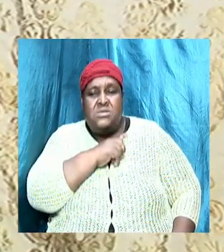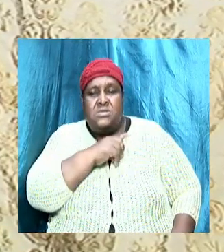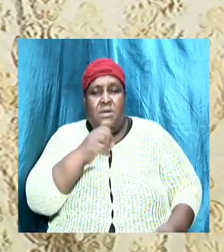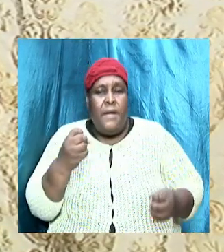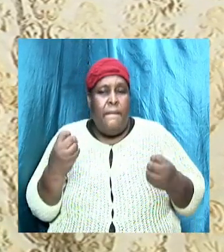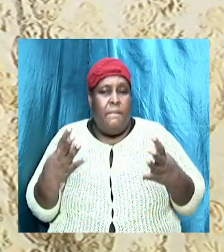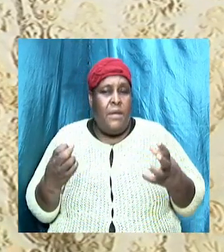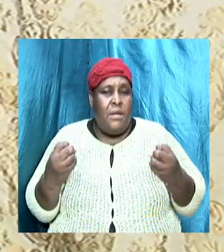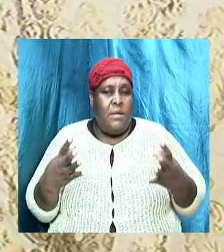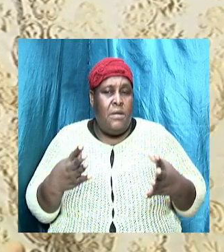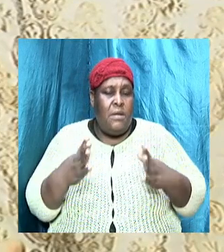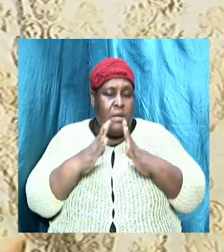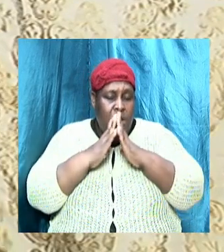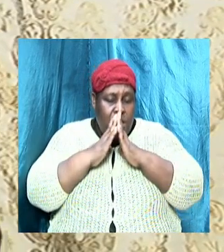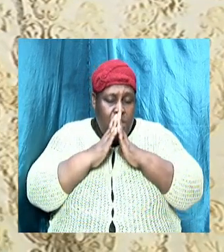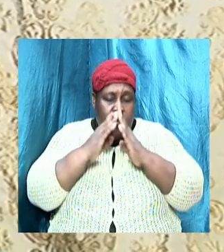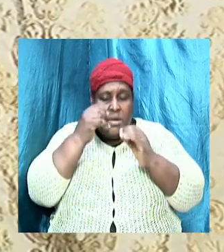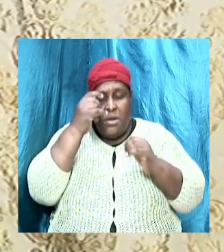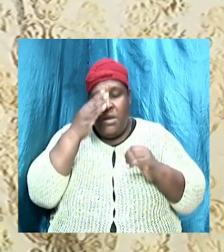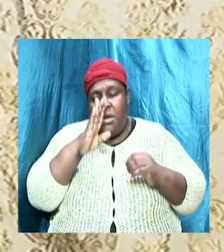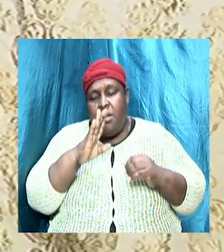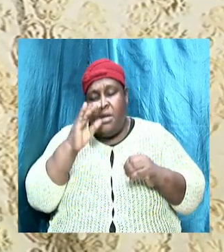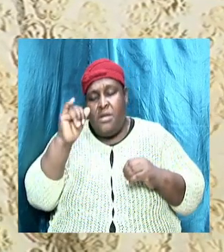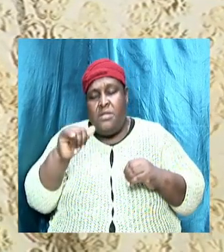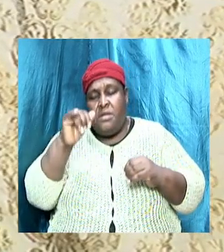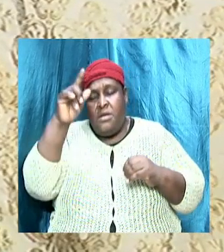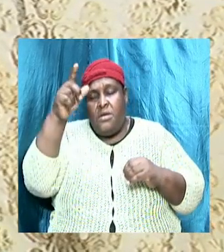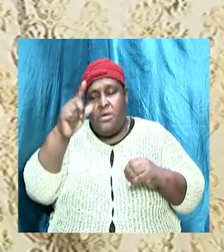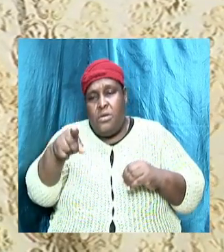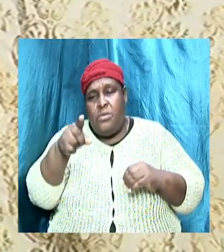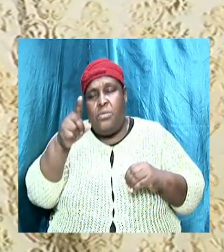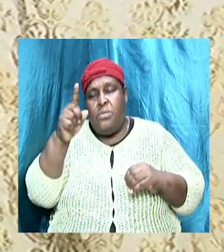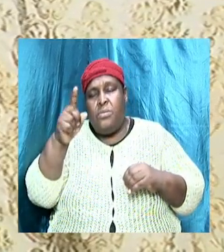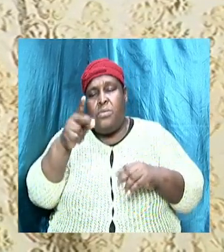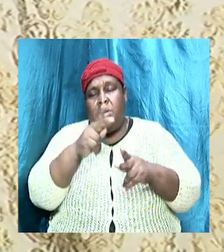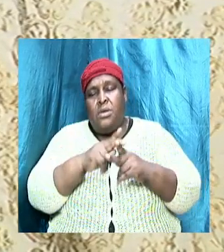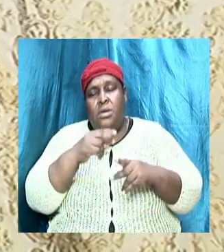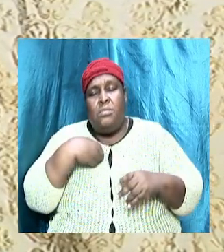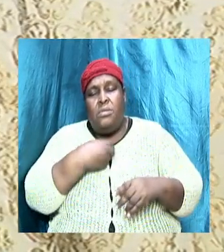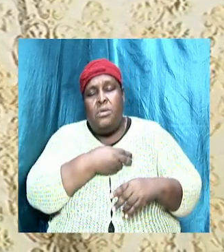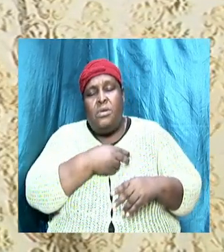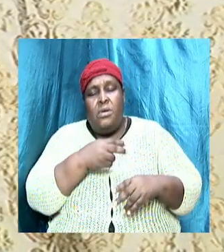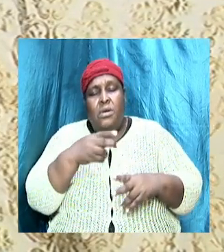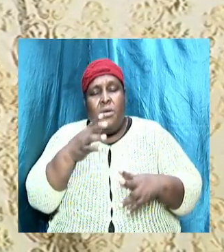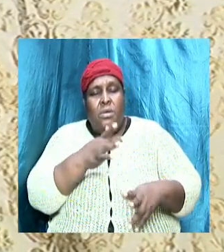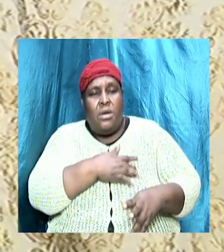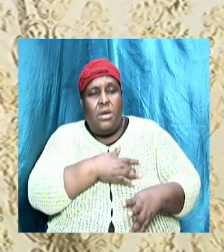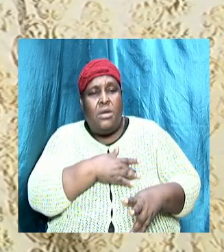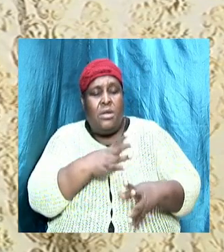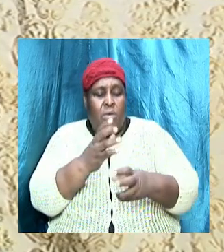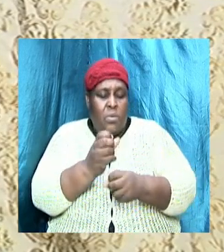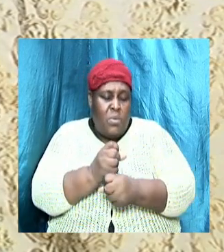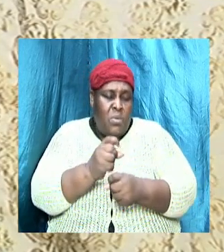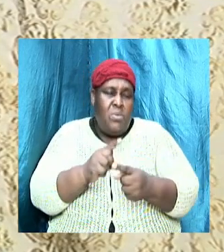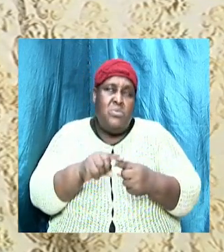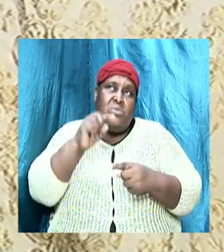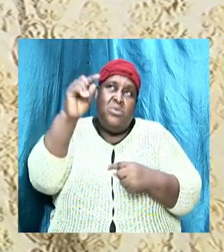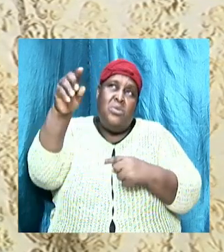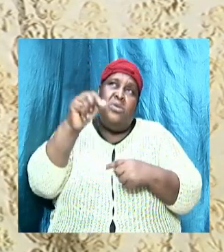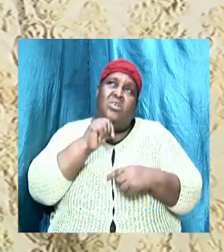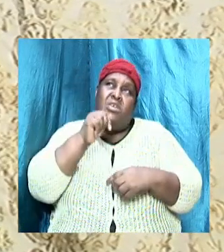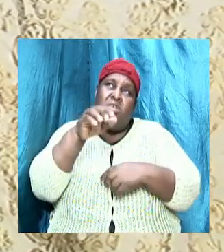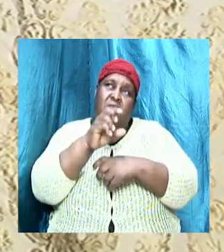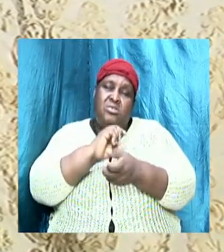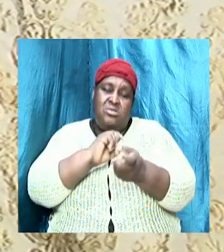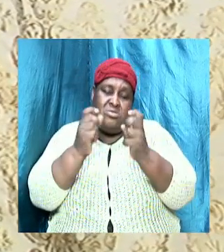hearts and that, Lord, we will not be pulled away by a lie, but we will hold to your unchanging hands. We pray, God, that as we